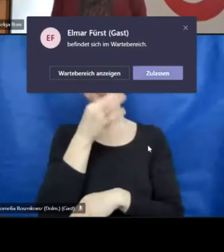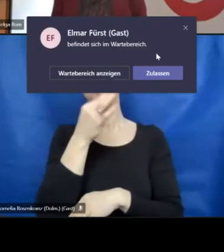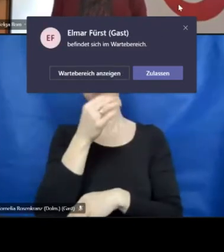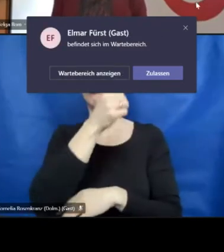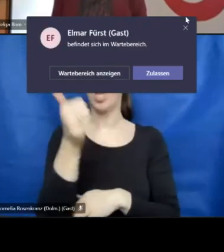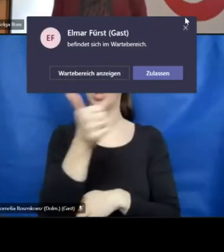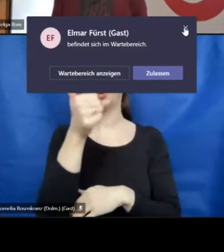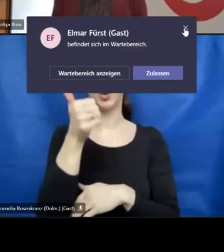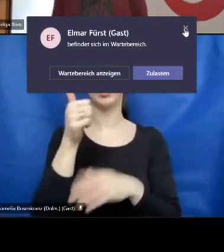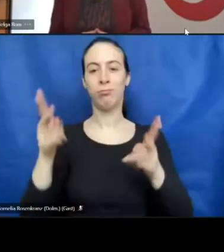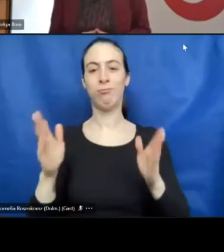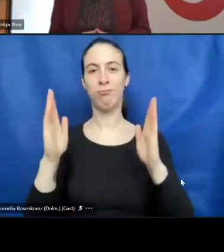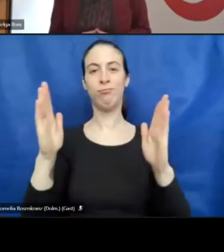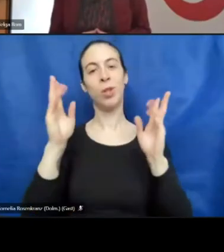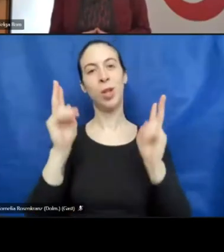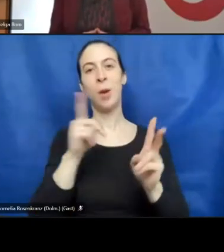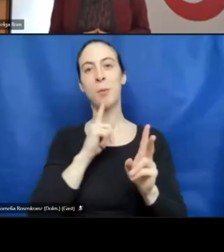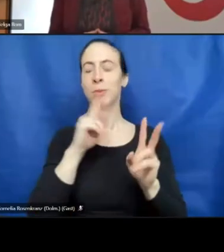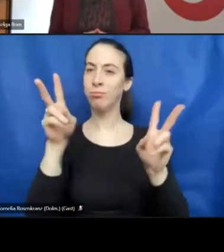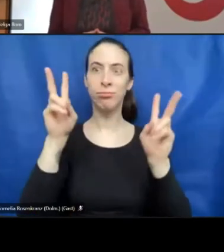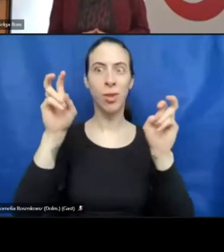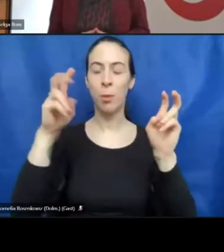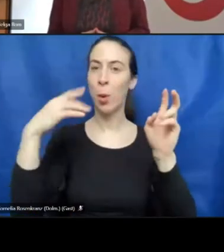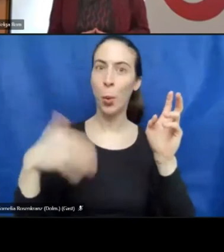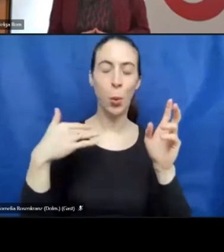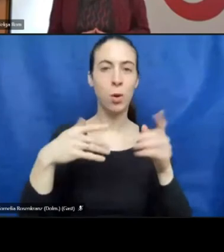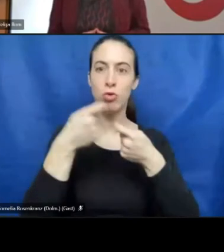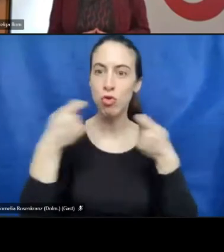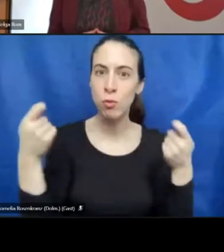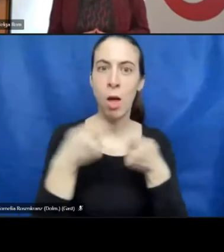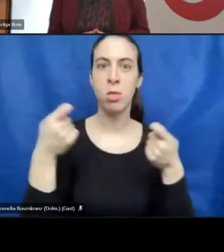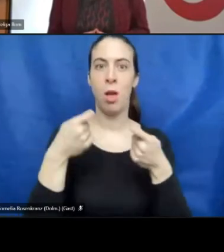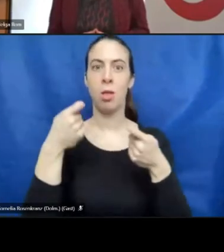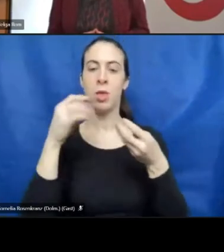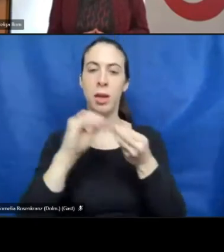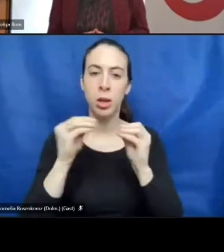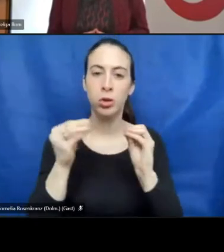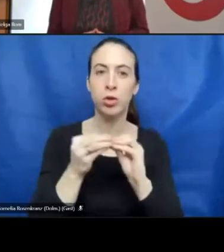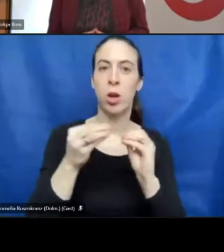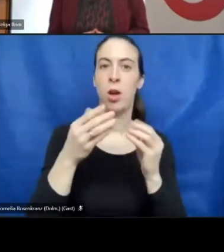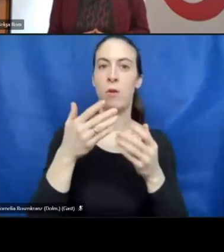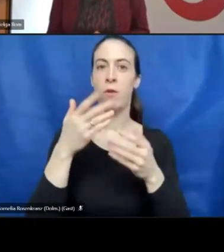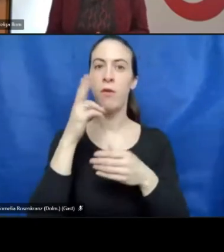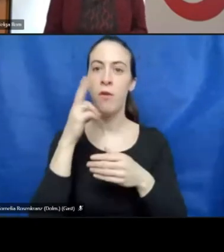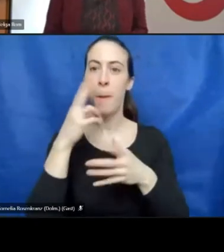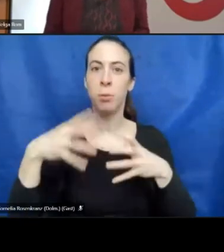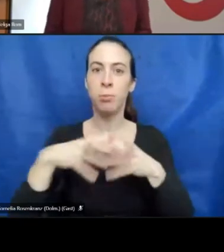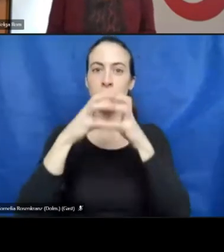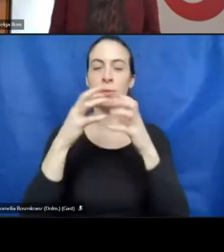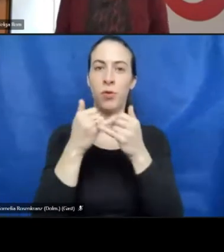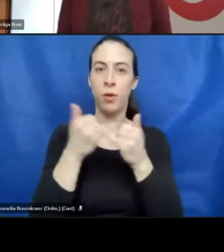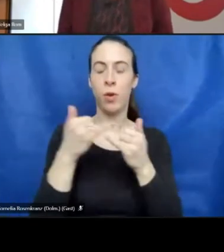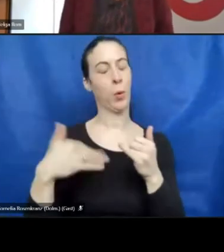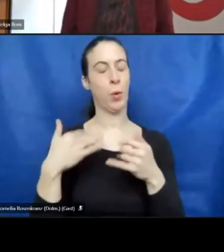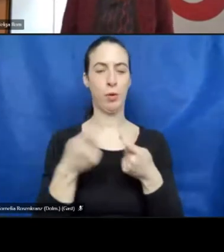about this great topic entrepreneurship and disabilities. But first of all, I would like to give you some